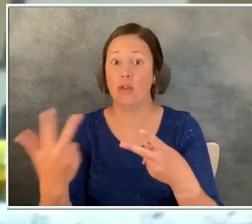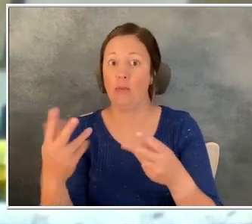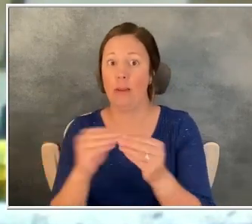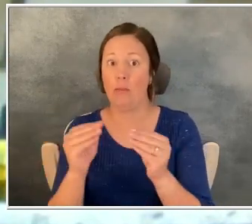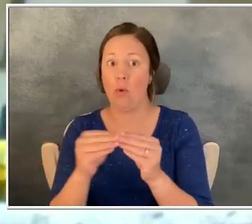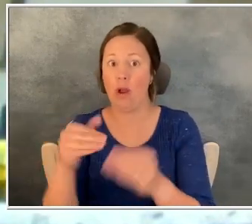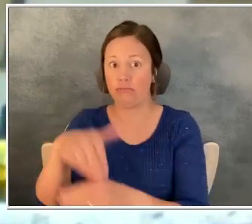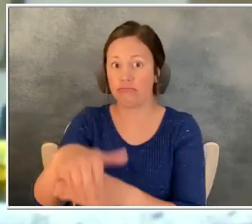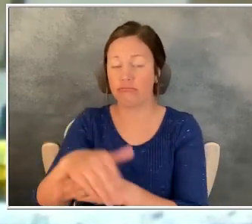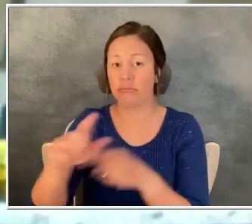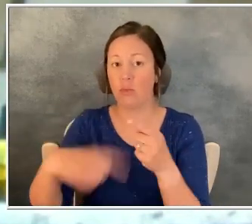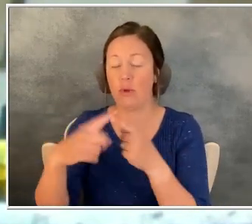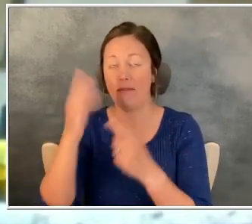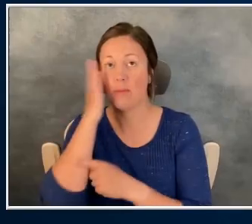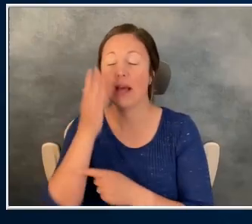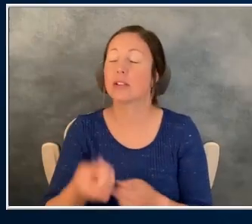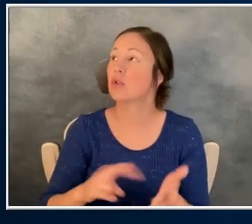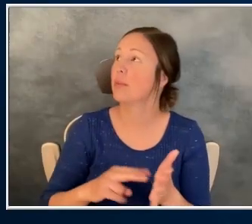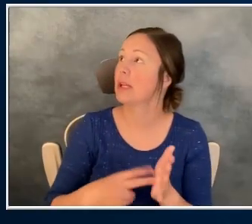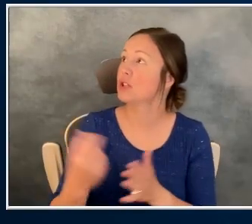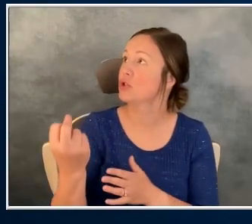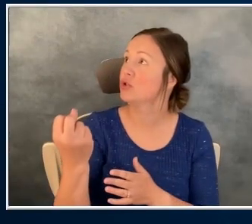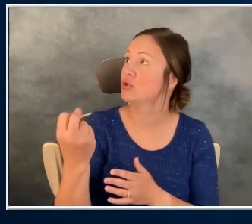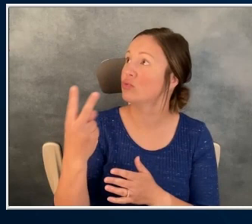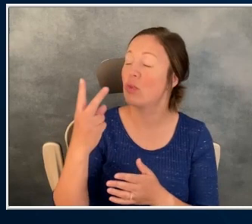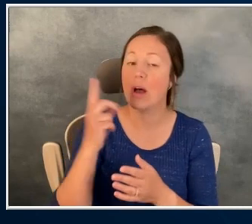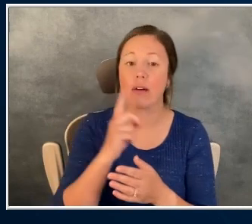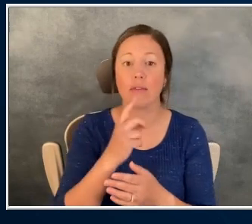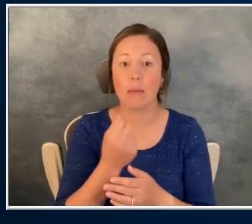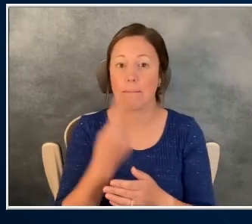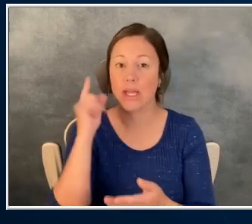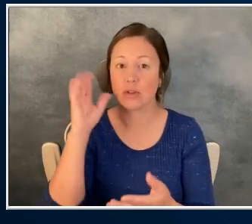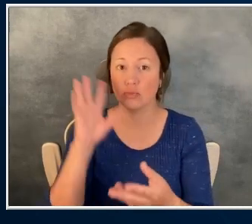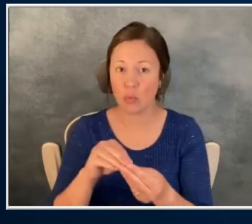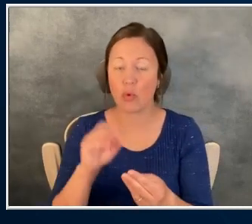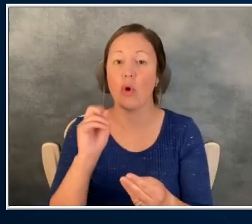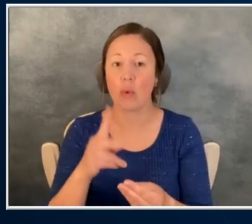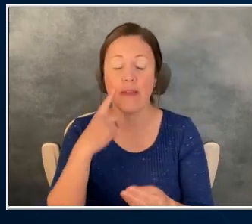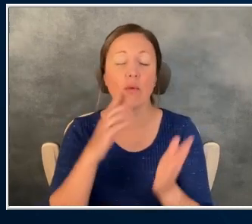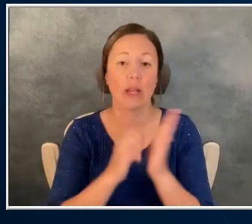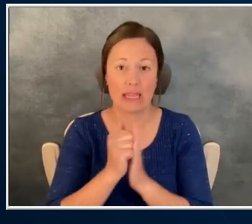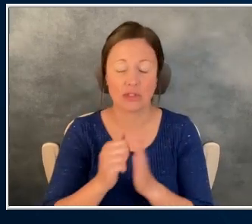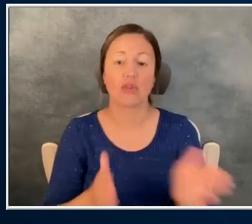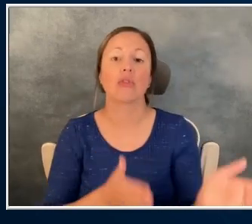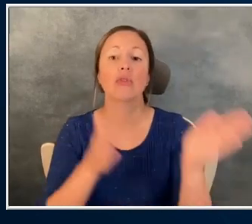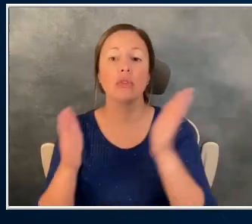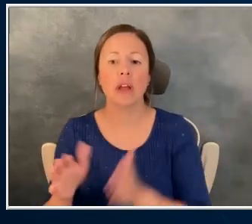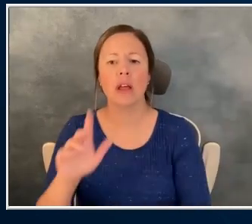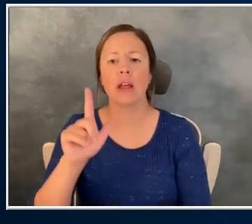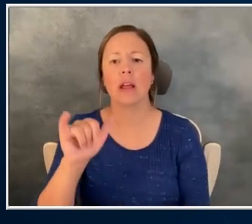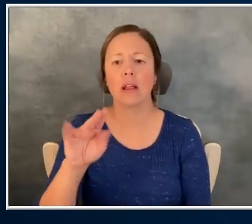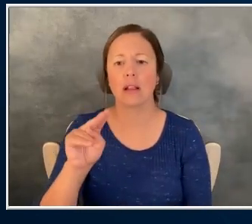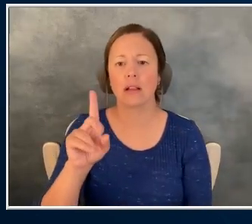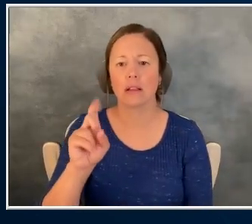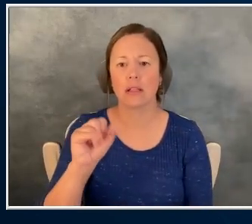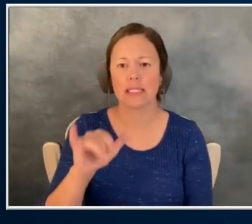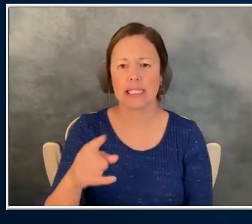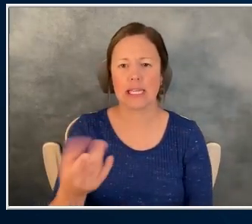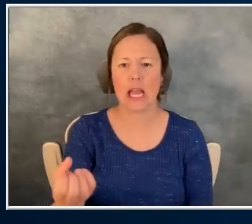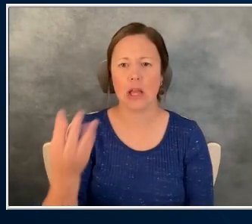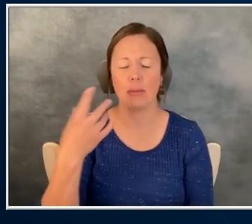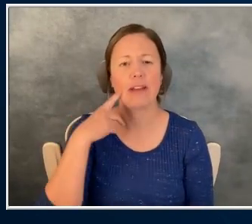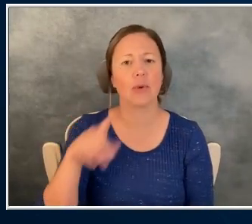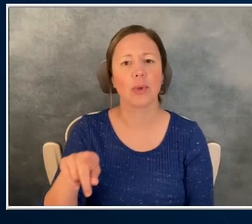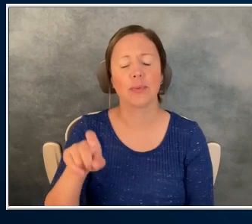Um, so you take 12 pills a day and then Lindsay, how many for the cancer? Right. Lindsay, what about